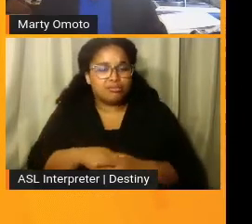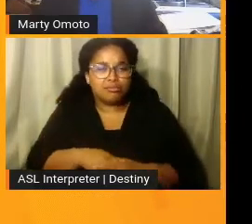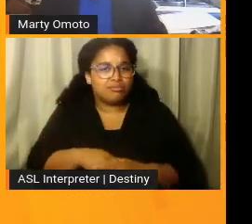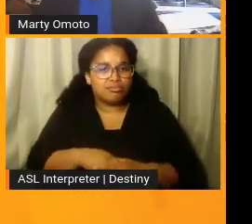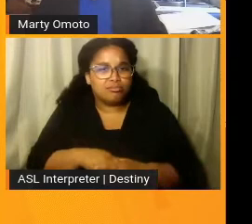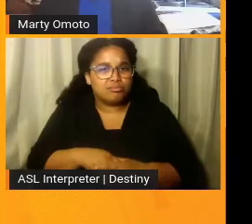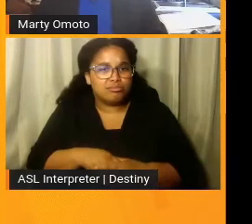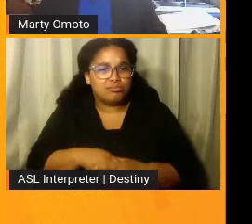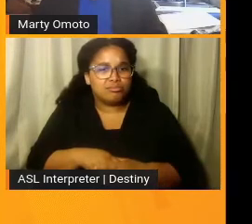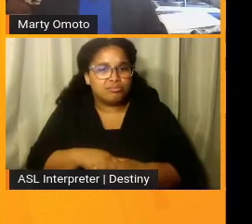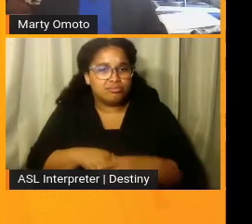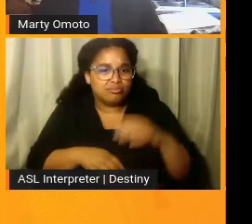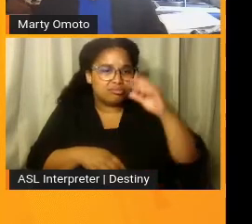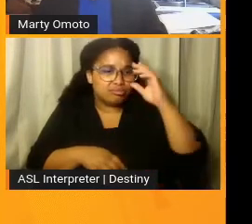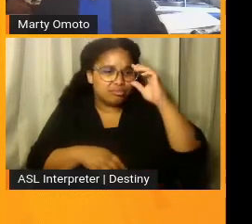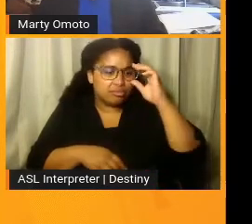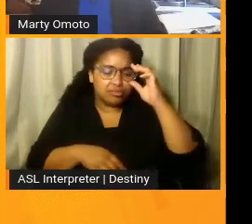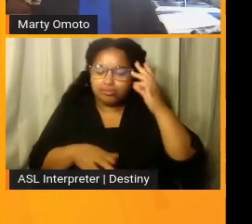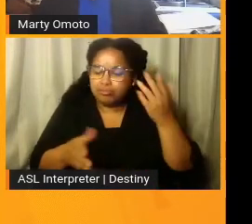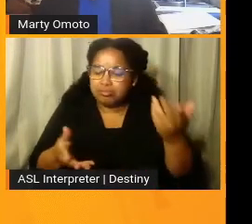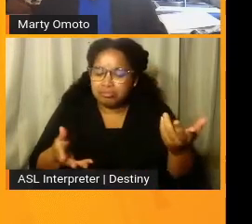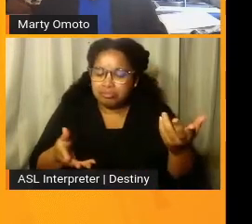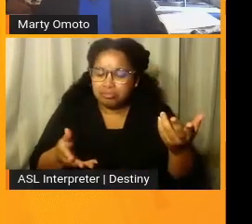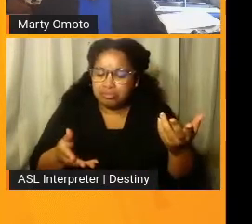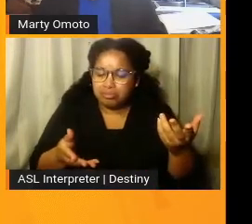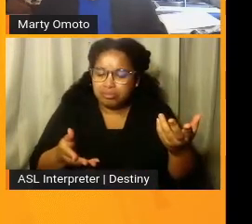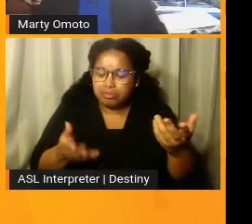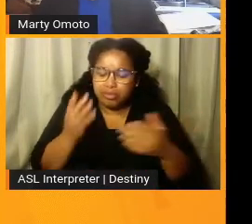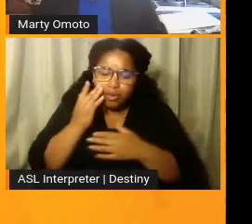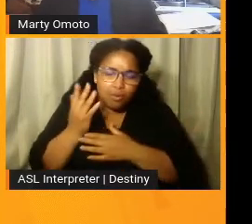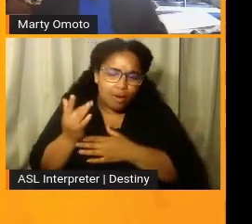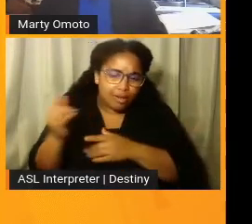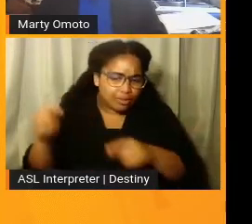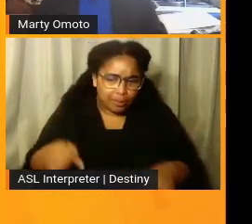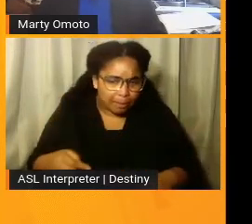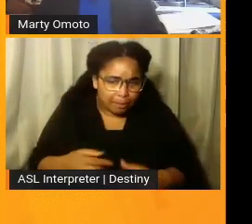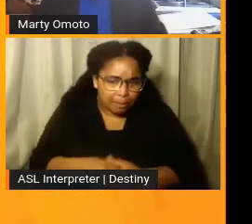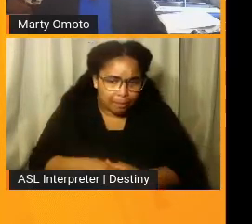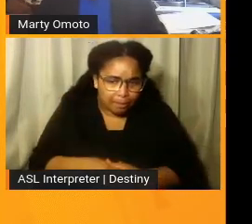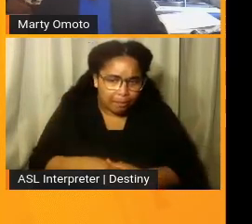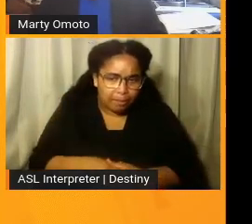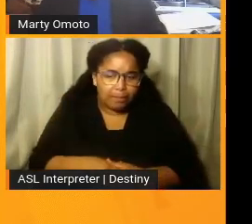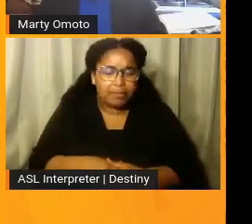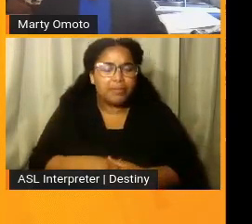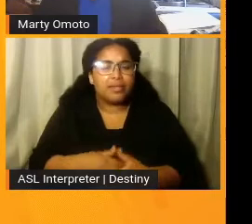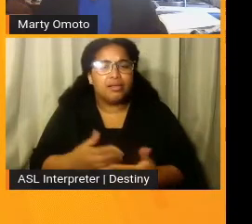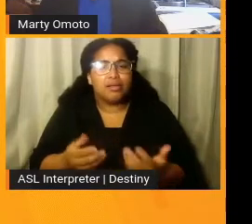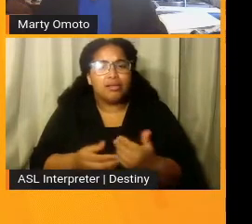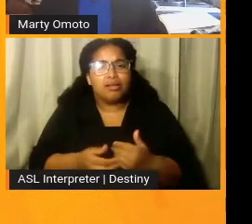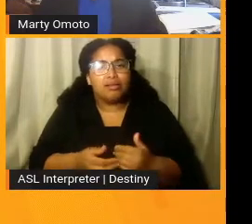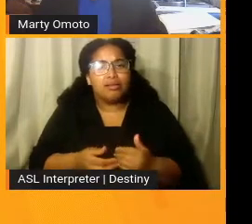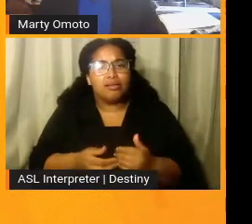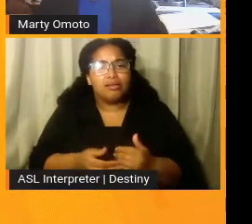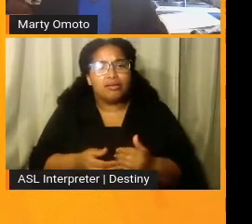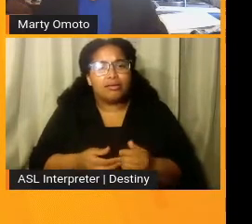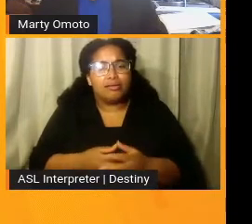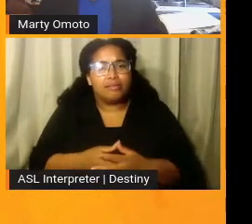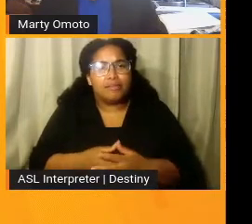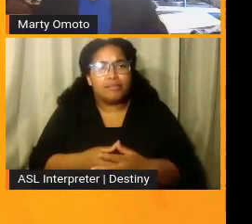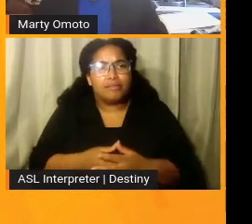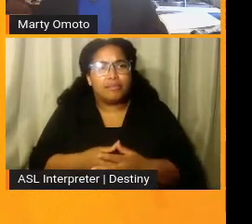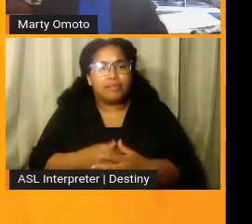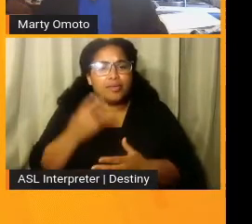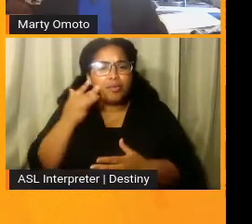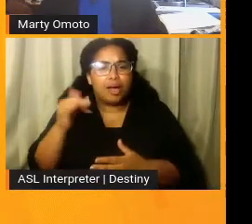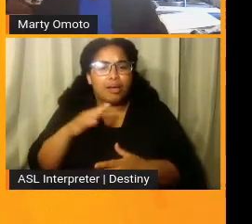And, um, and I asked her, well, why did you come? And she said, um, because my